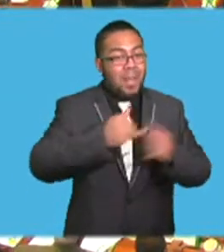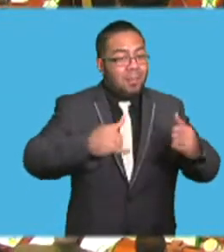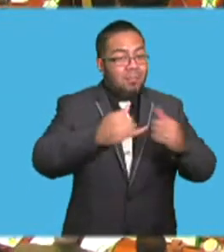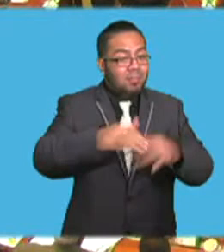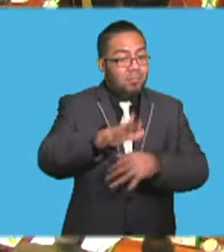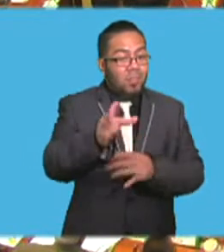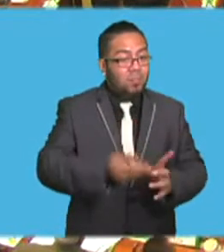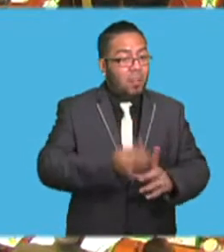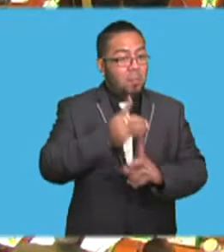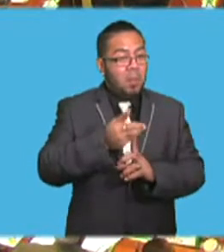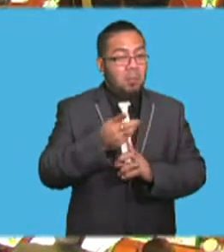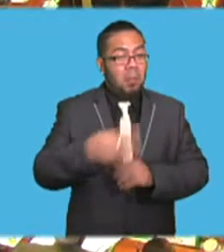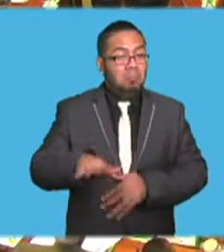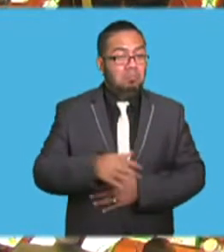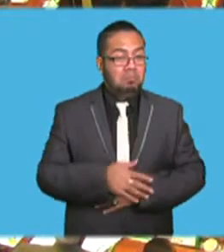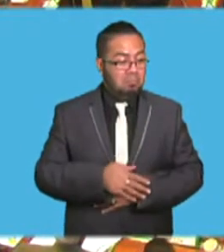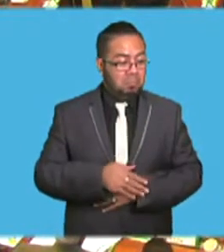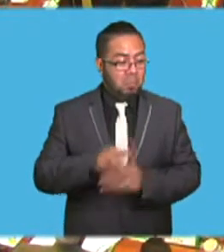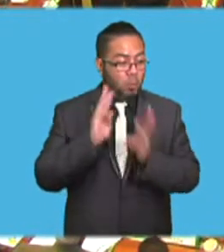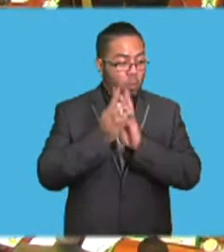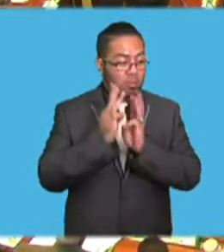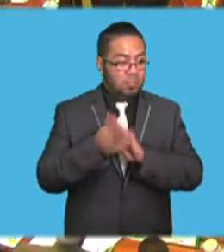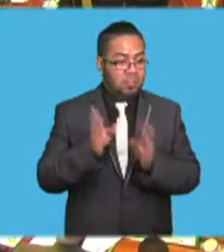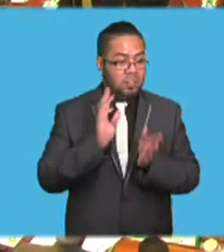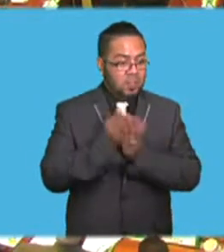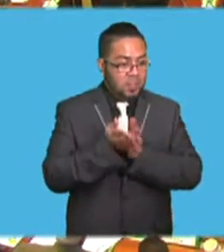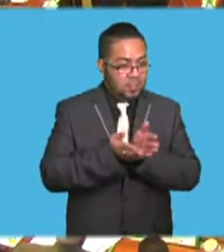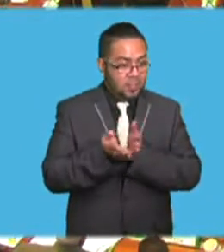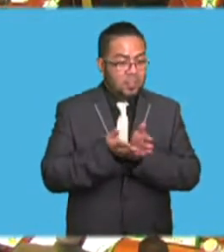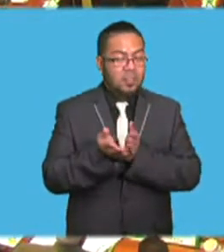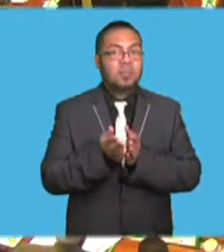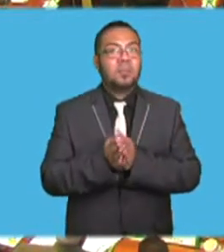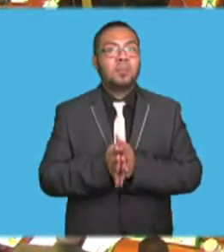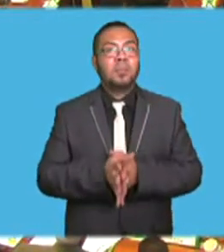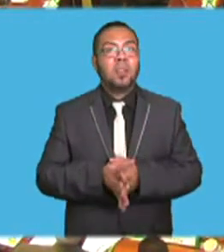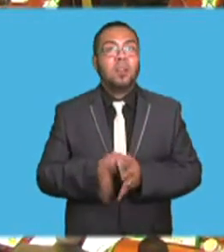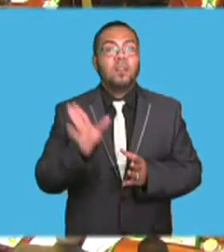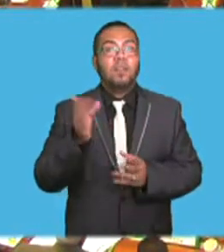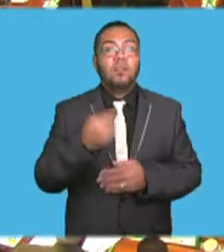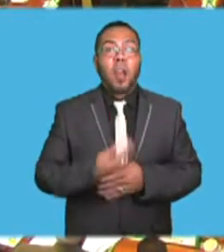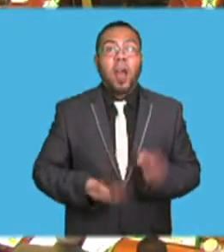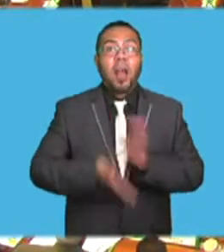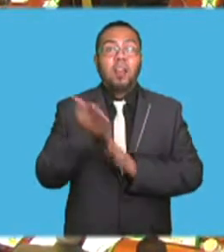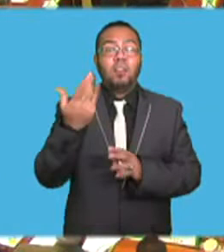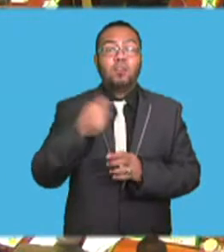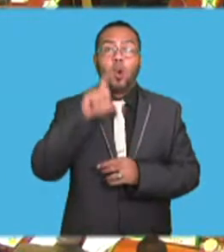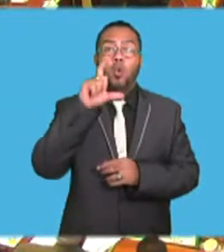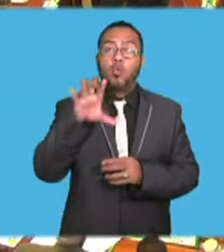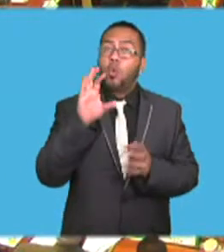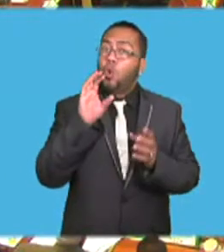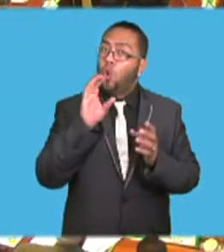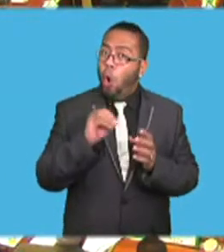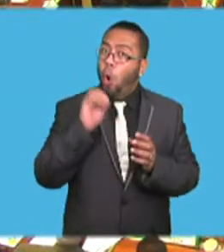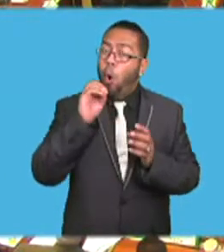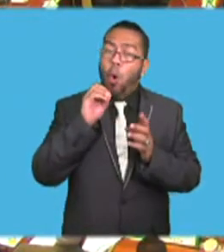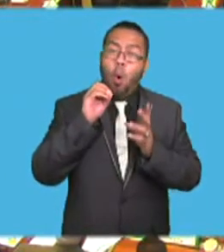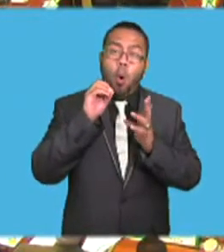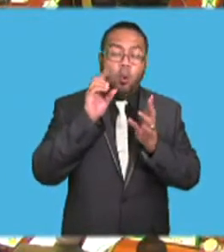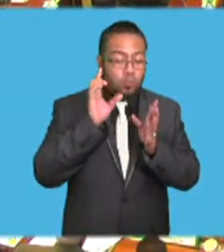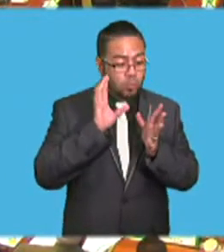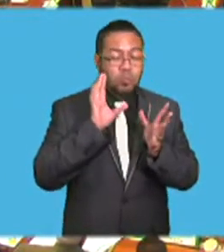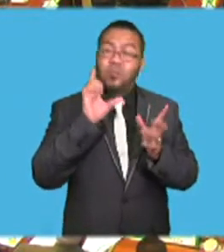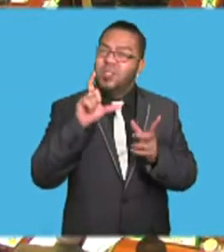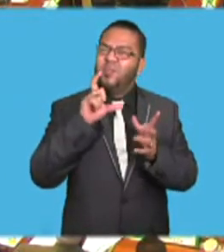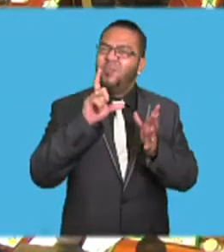Meteorological Services. As the high-level champion for COP23, can the Minister explain to this House the role